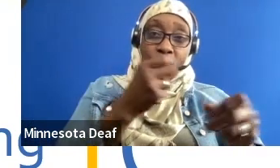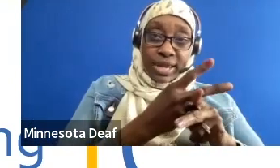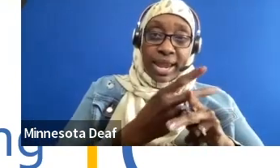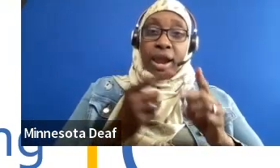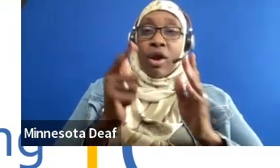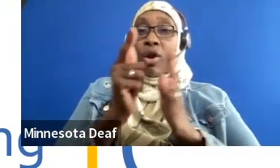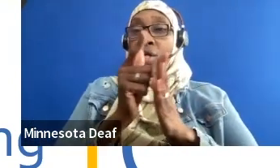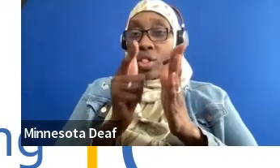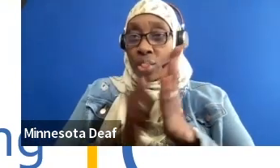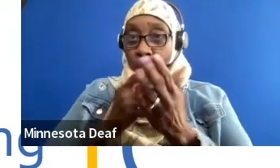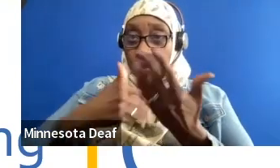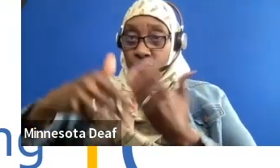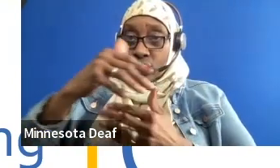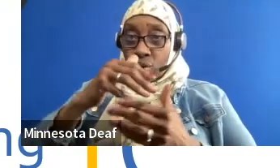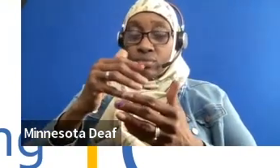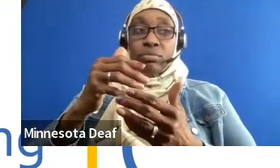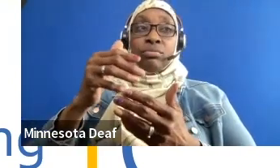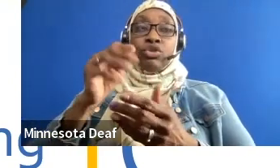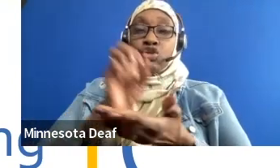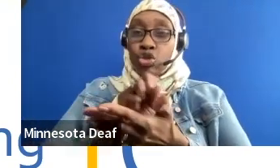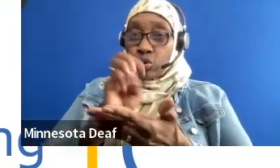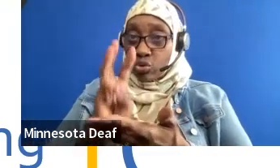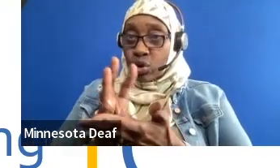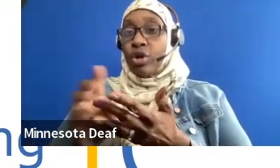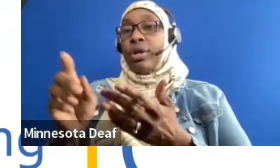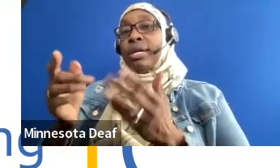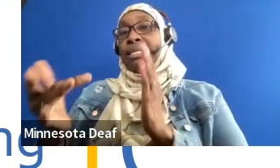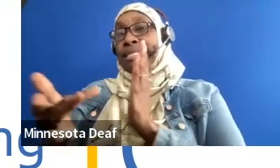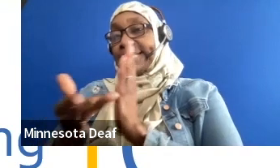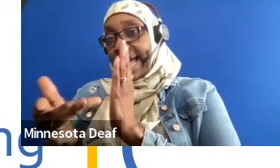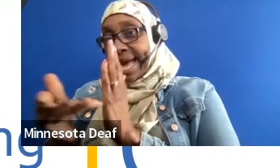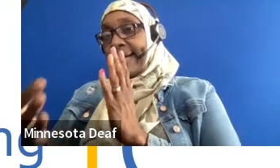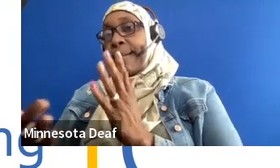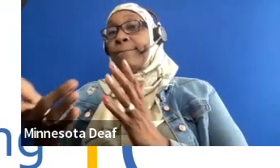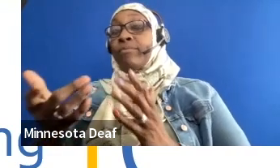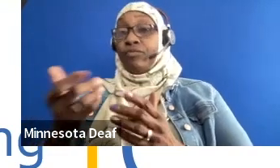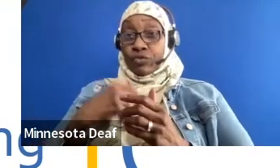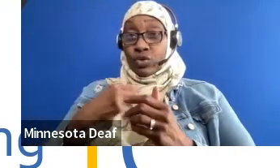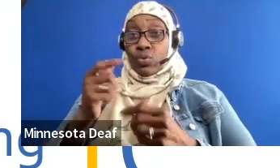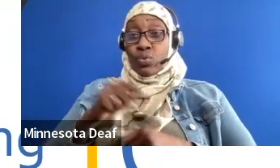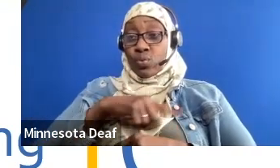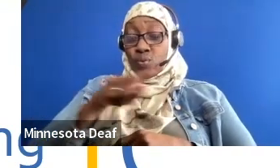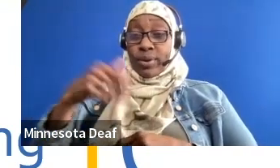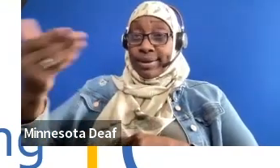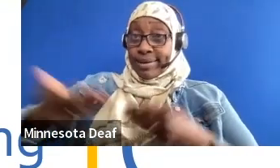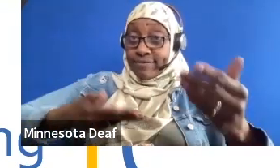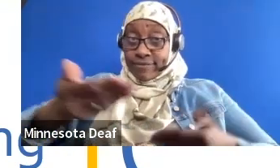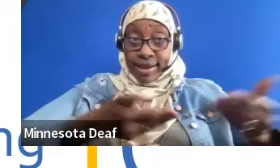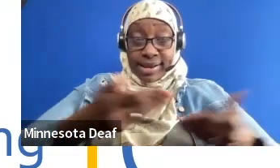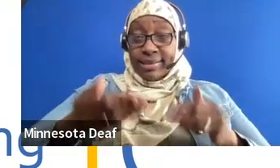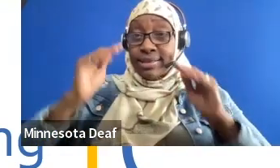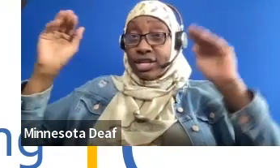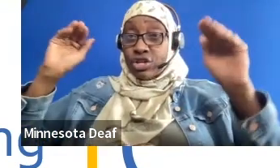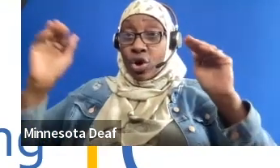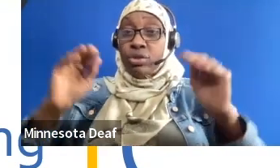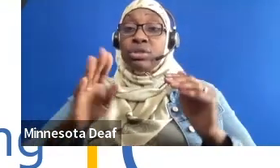actually, had more than four of them. But we brought in these adults to come and talk directly to our youths to ask any questions that they want, right? How did you get